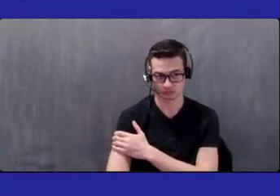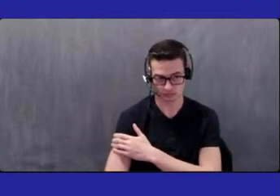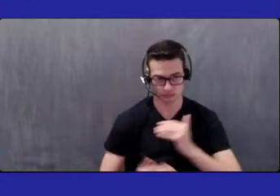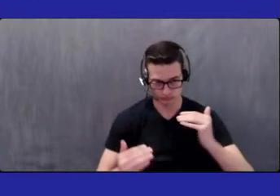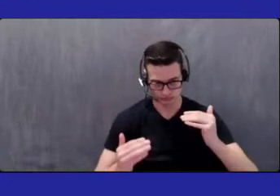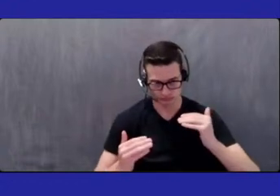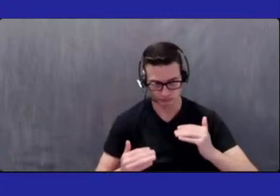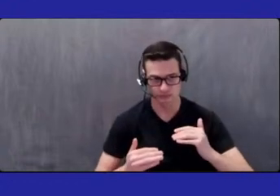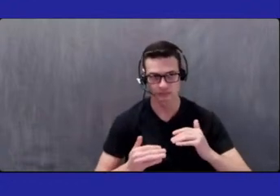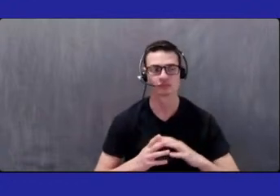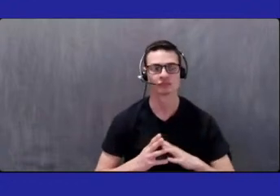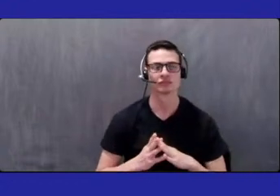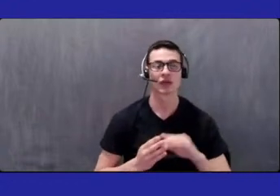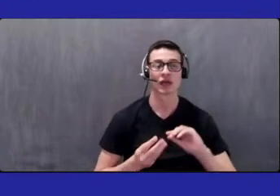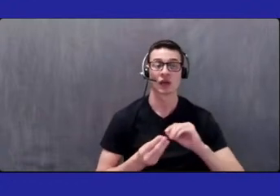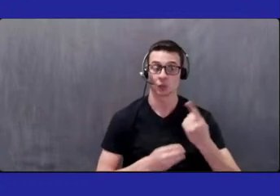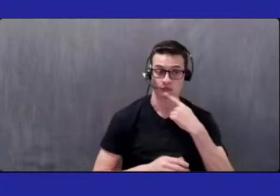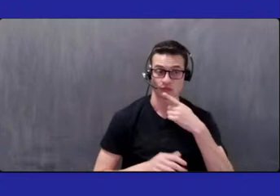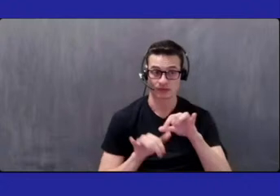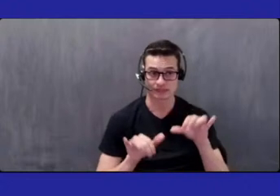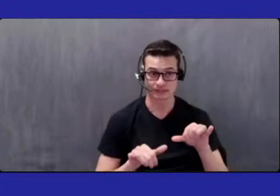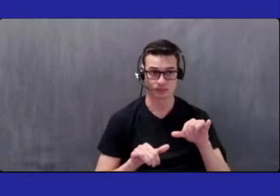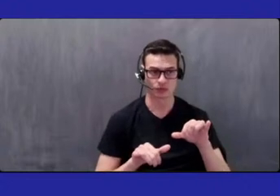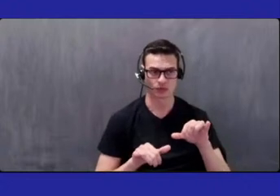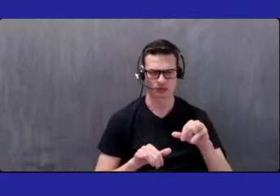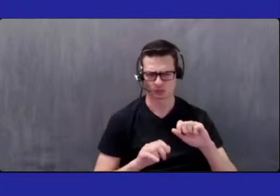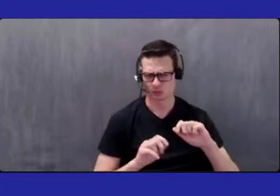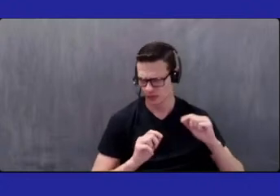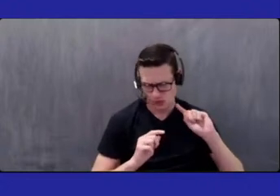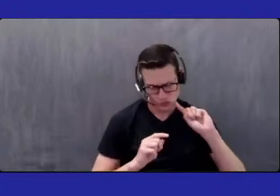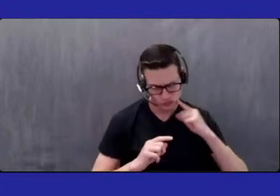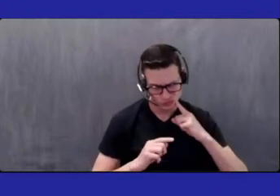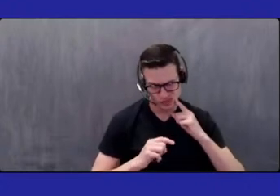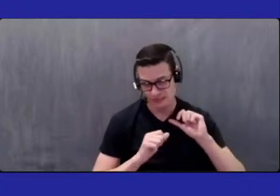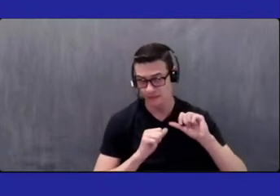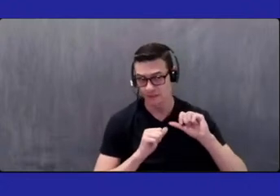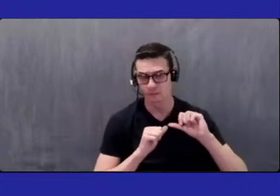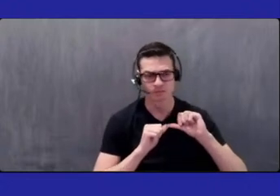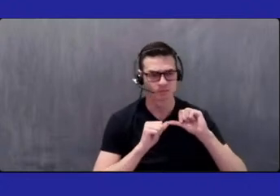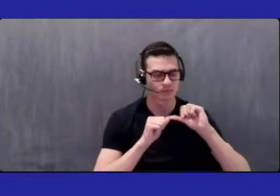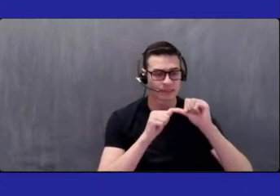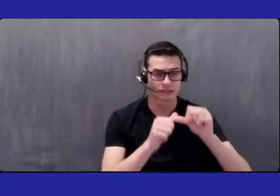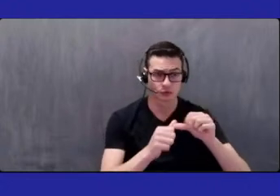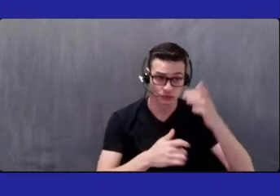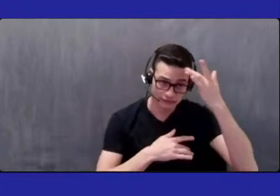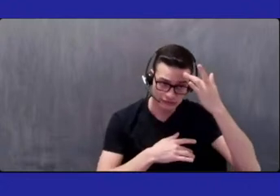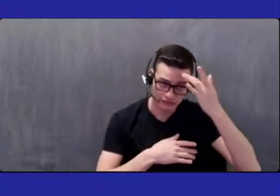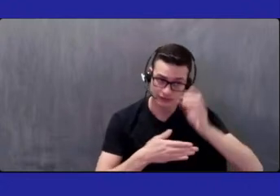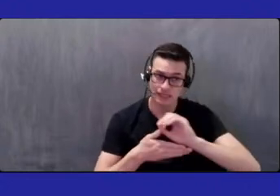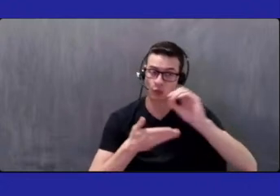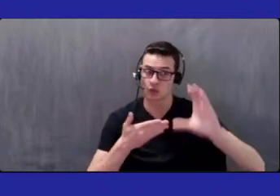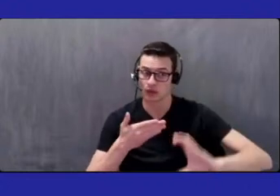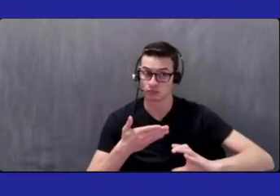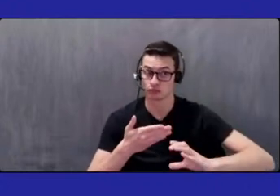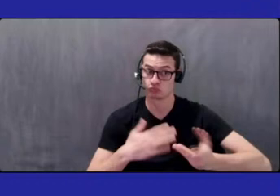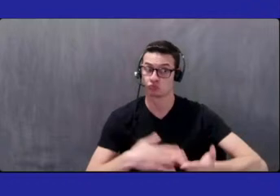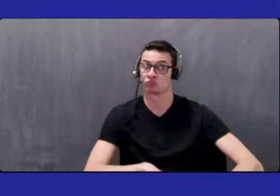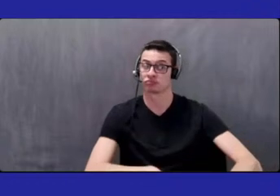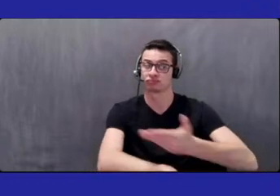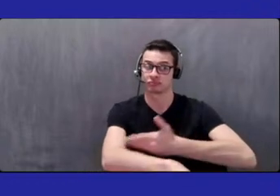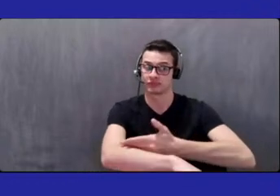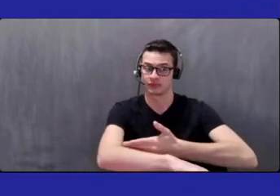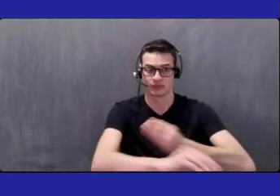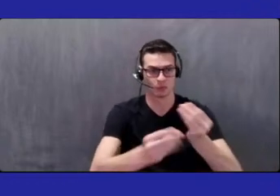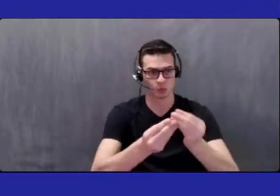Control. We're number one in the system for chronic disease outcomes. And we celebrated Morris Senior's 50th year anniversary